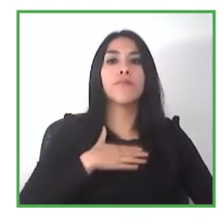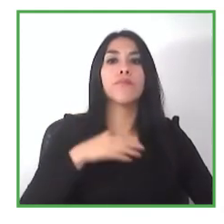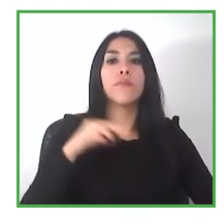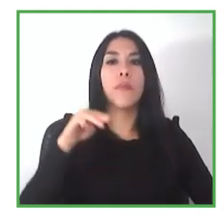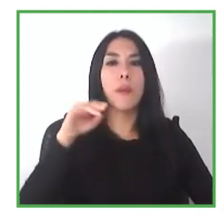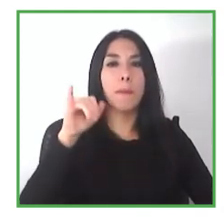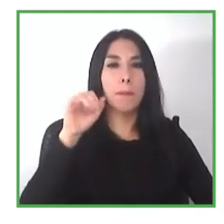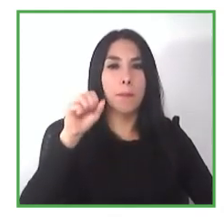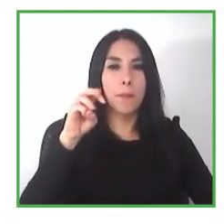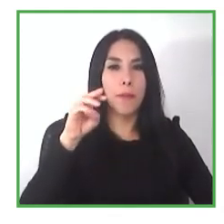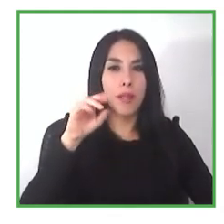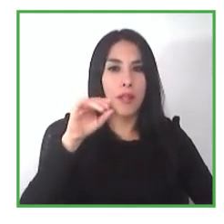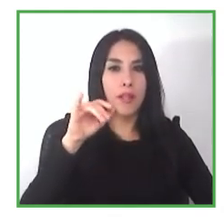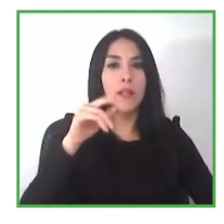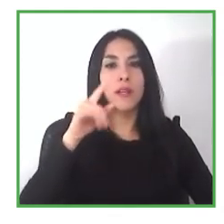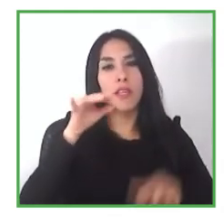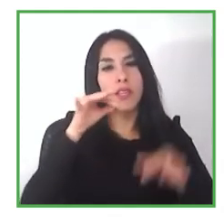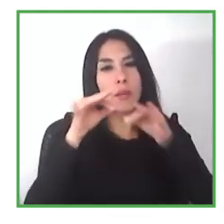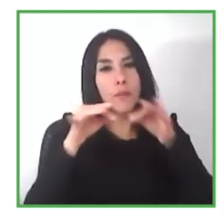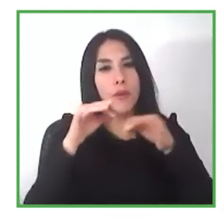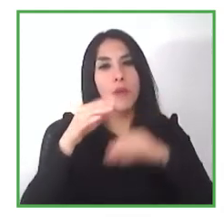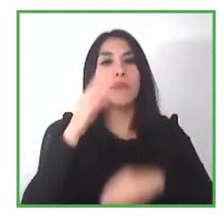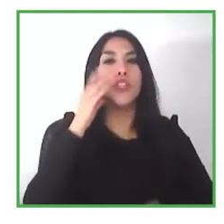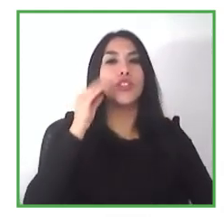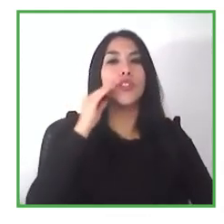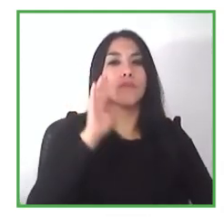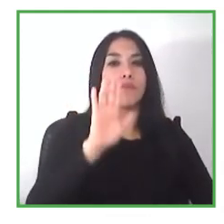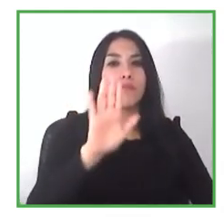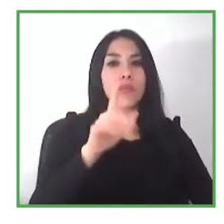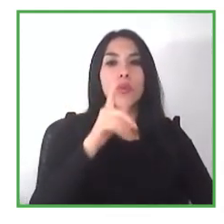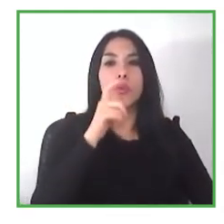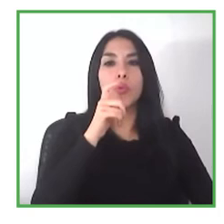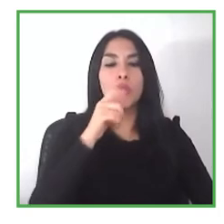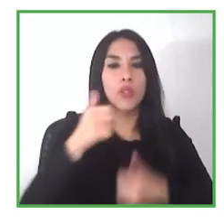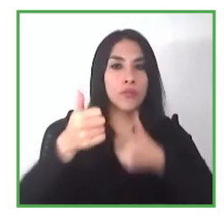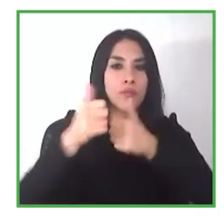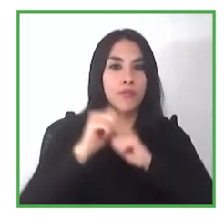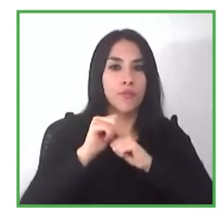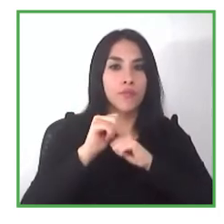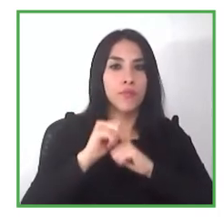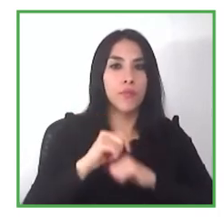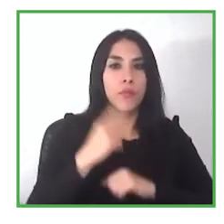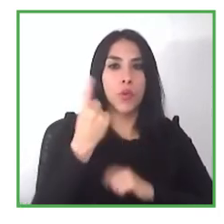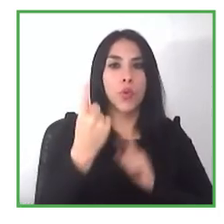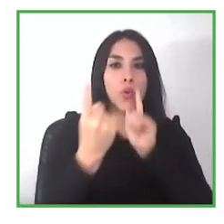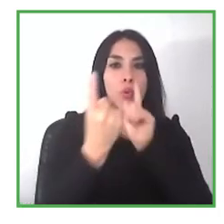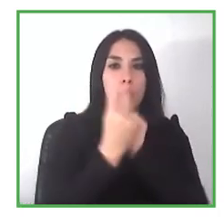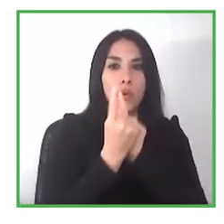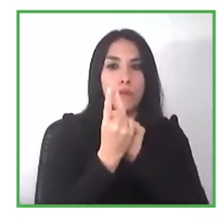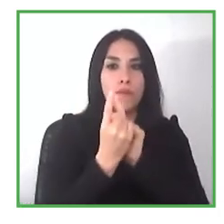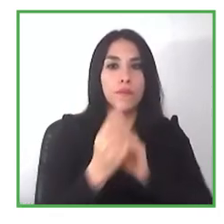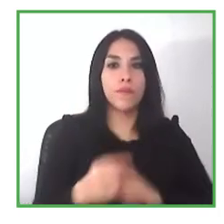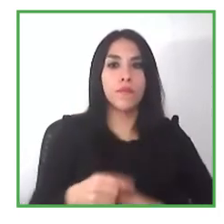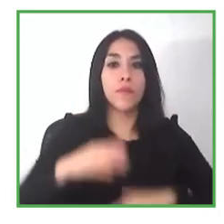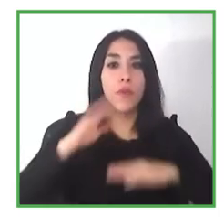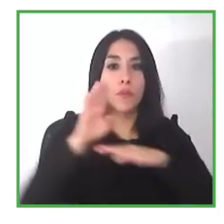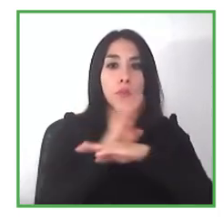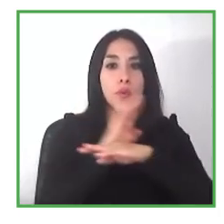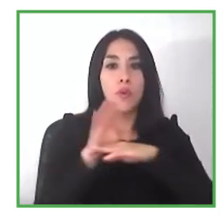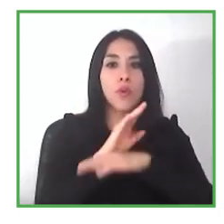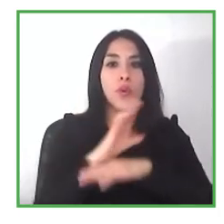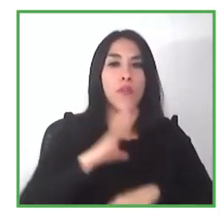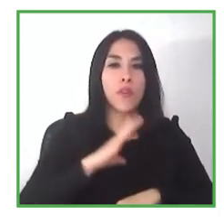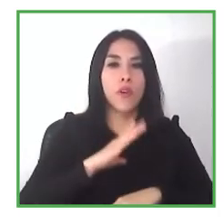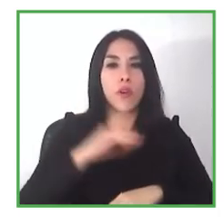your experience facing these challenges when meeting employers who need to broaden their